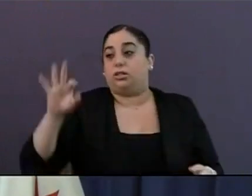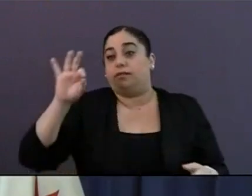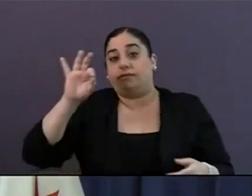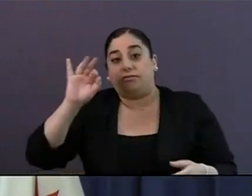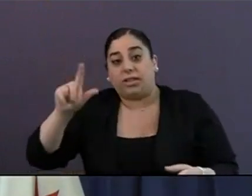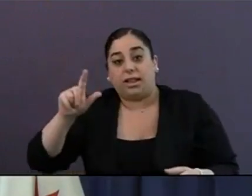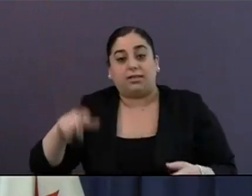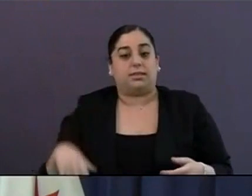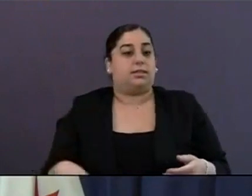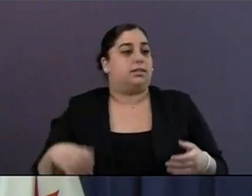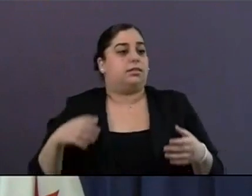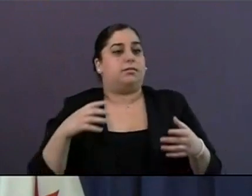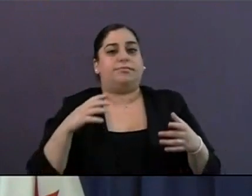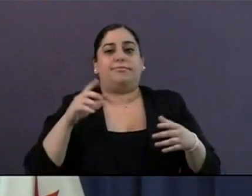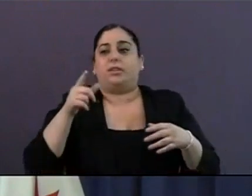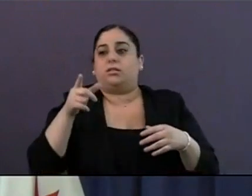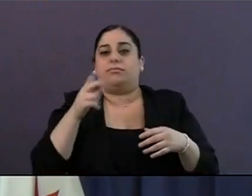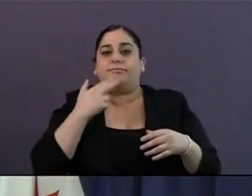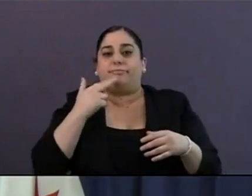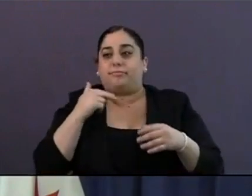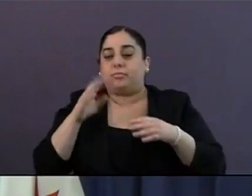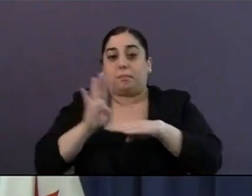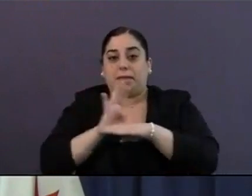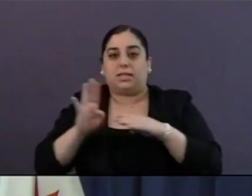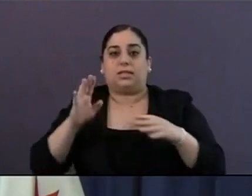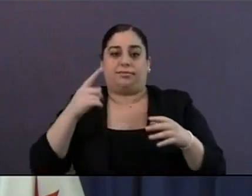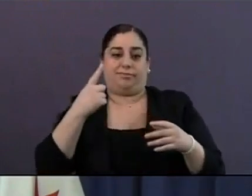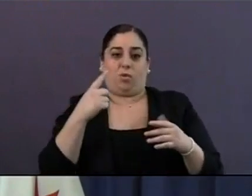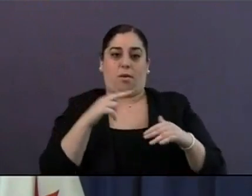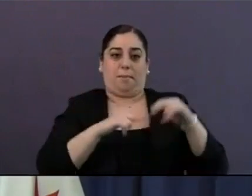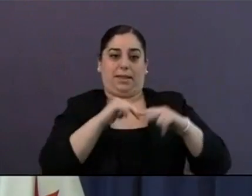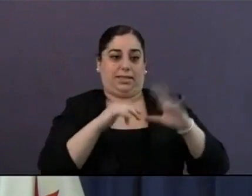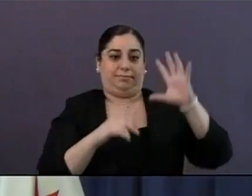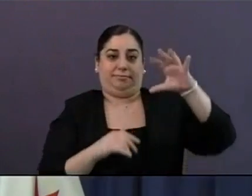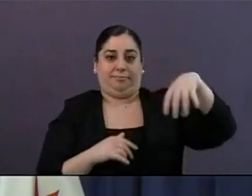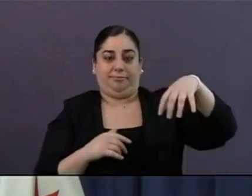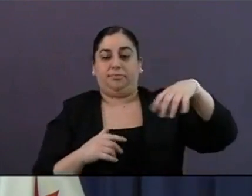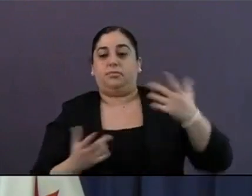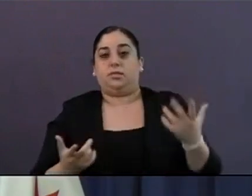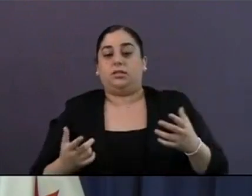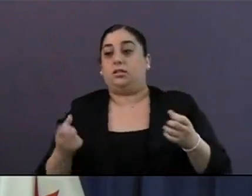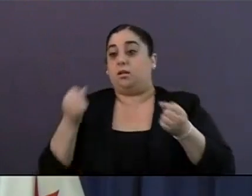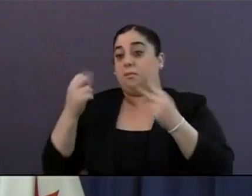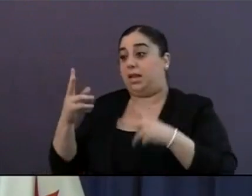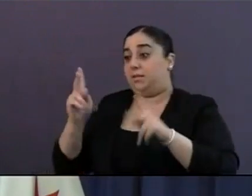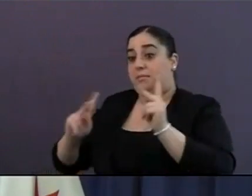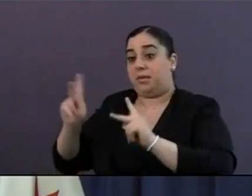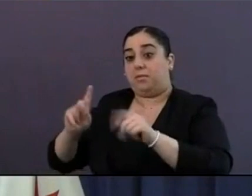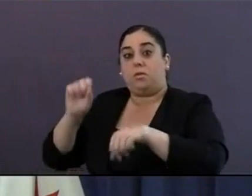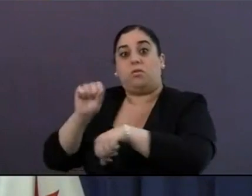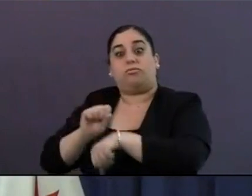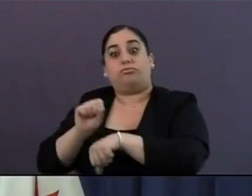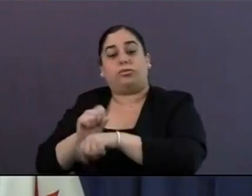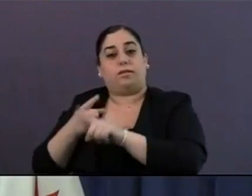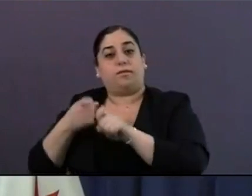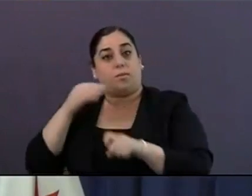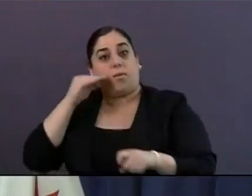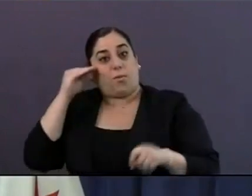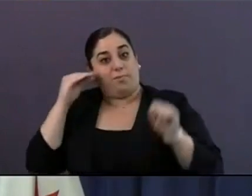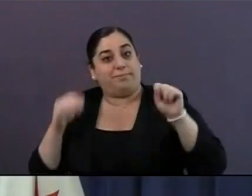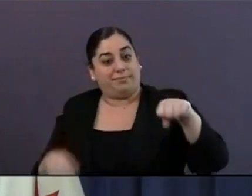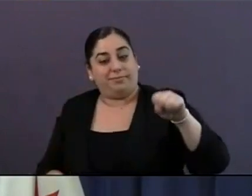With many working from home right now, the folks at downtown workspace know that there are a lot of people who would love a change of scenery.